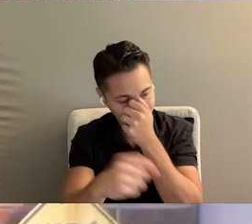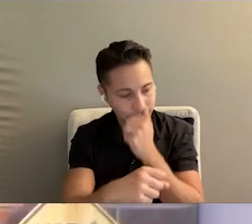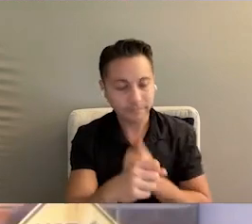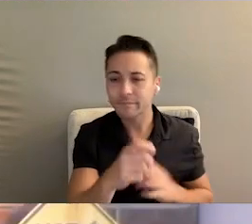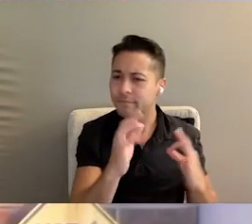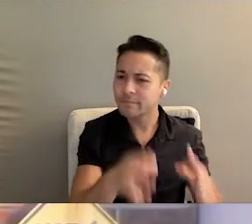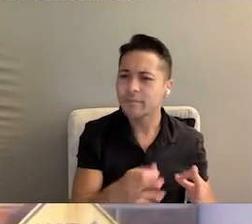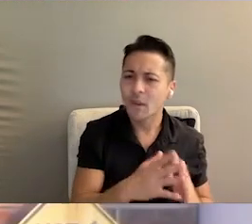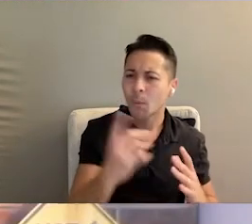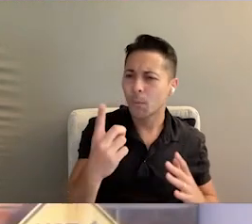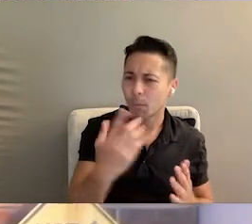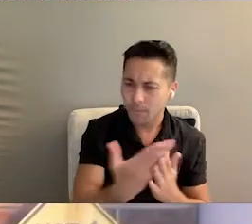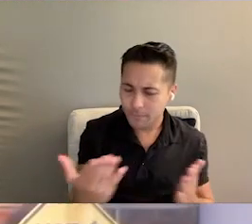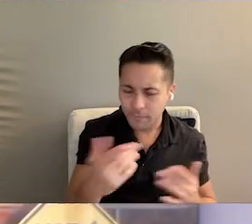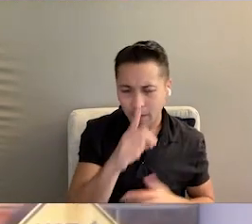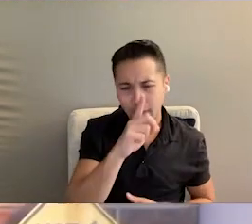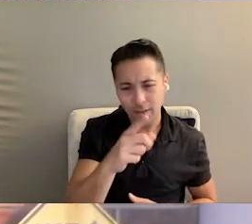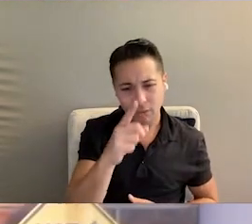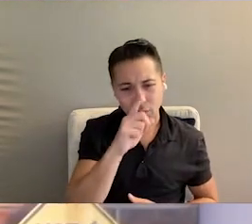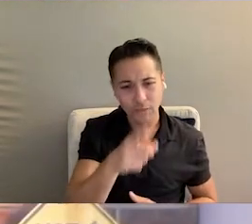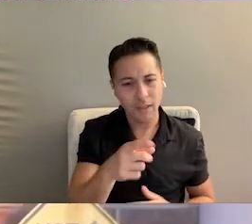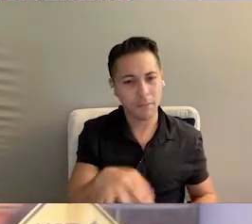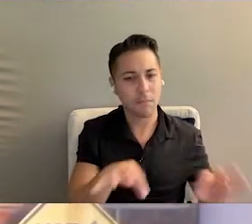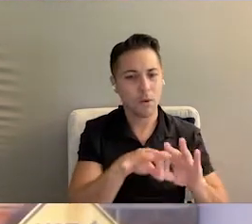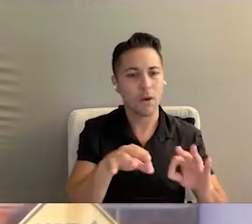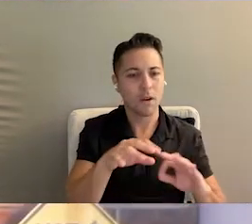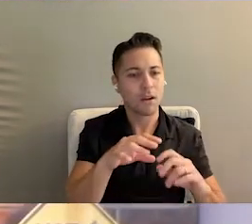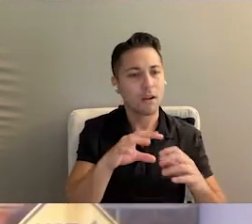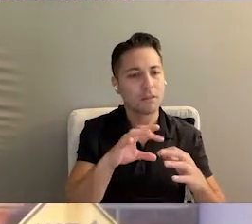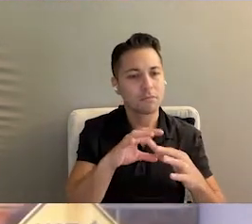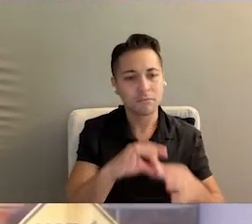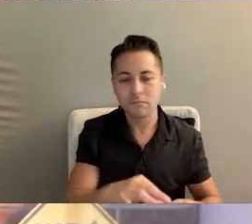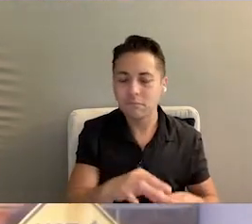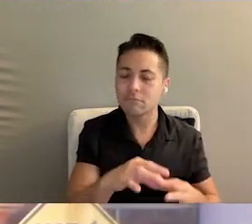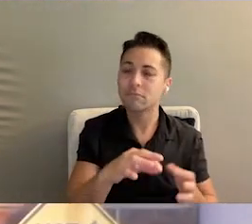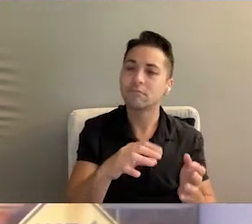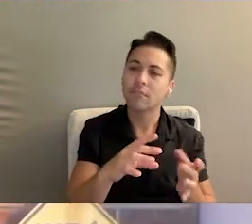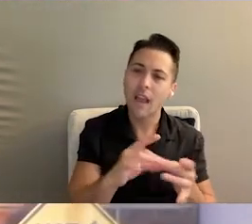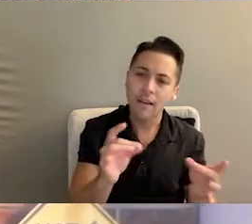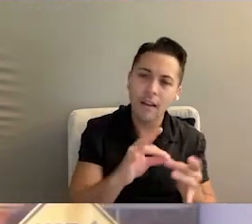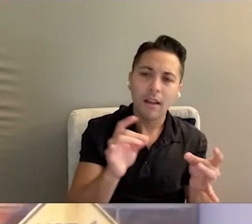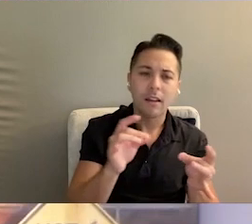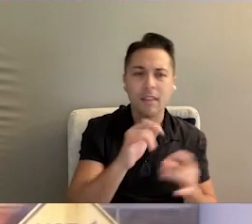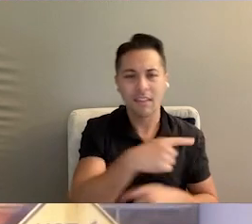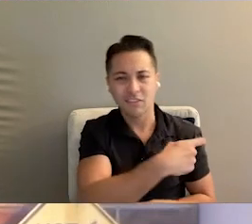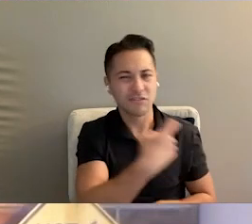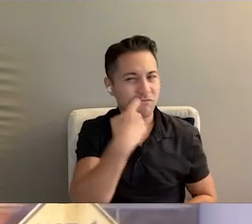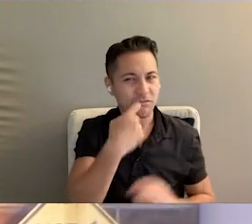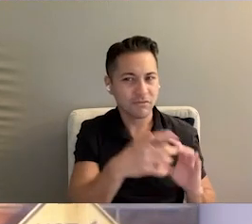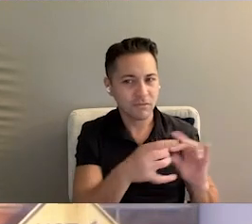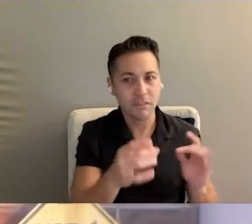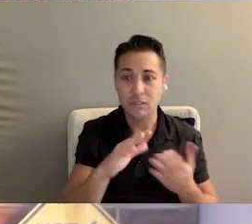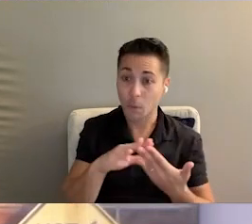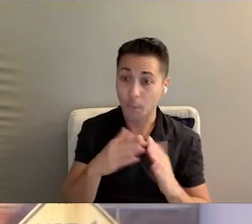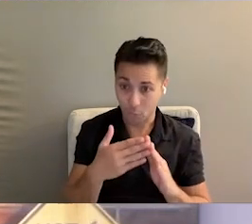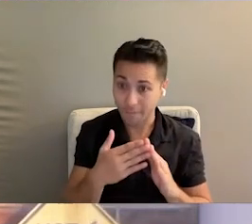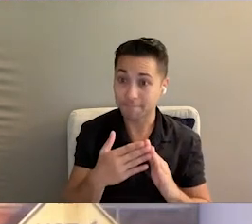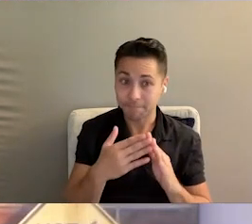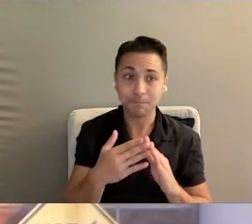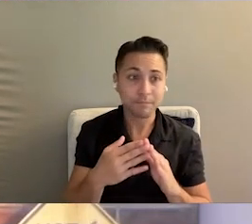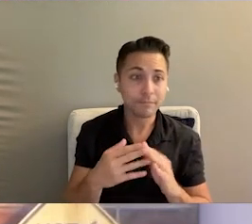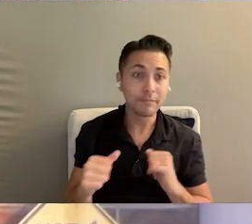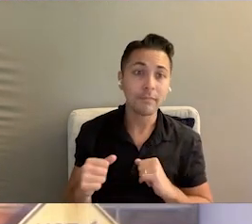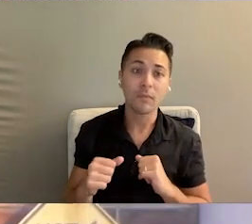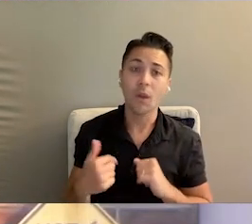Absolutely. So one of the things that I think is really important about the conversation that or the comments that the director mentioned earlier is